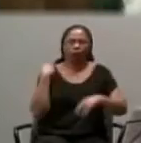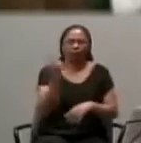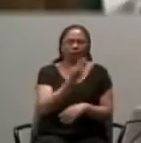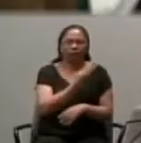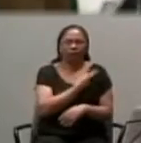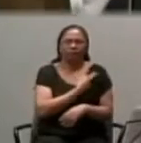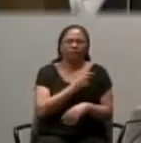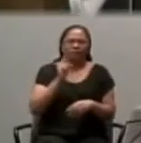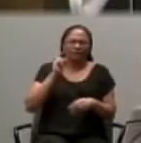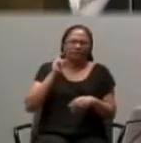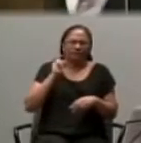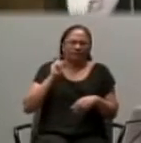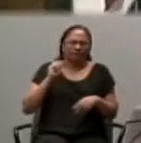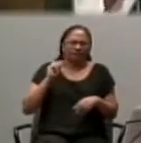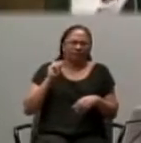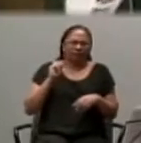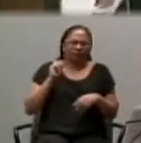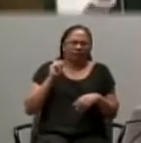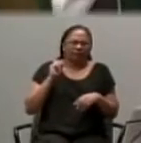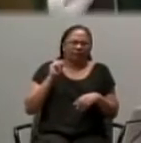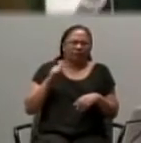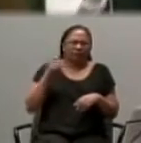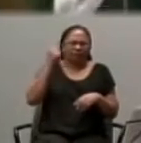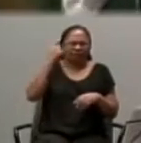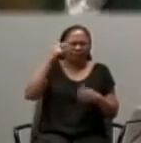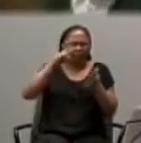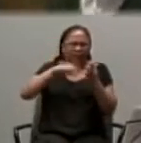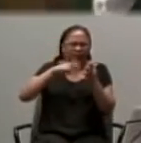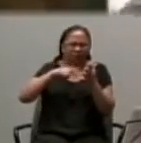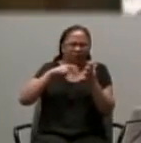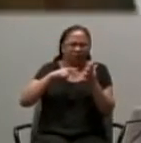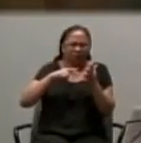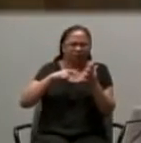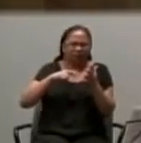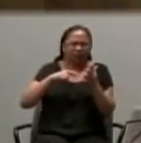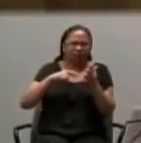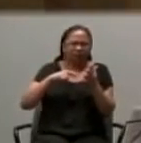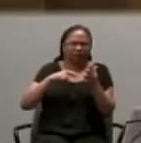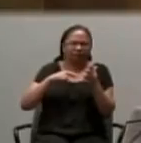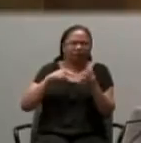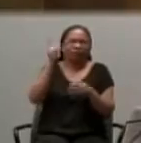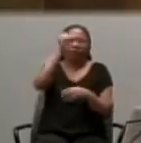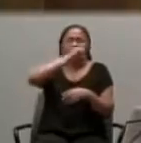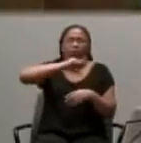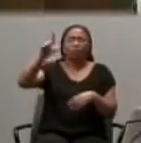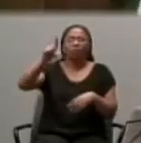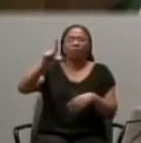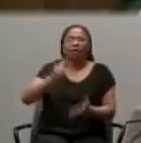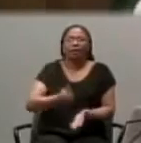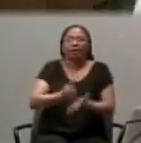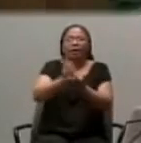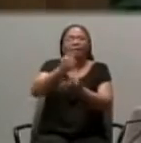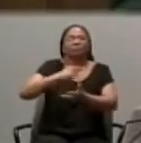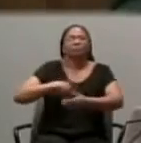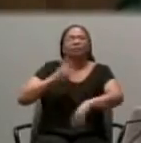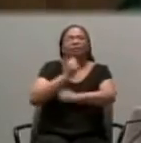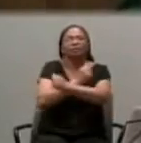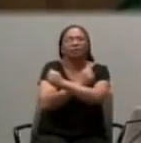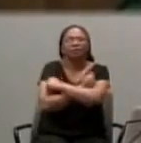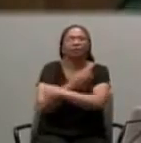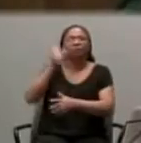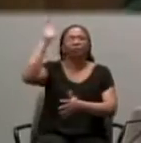to begin to approach these readings today with that in mind. Lord, help me to love what you command of me.